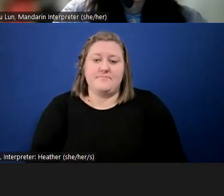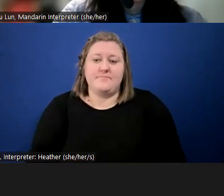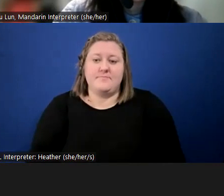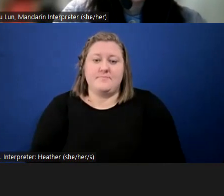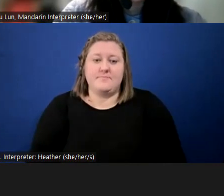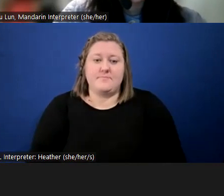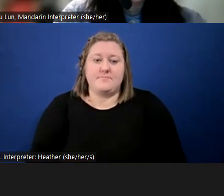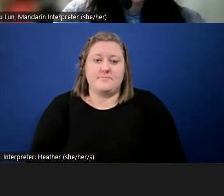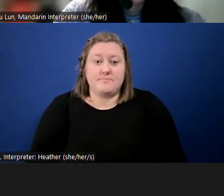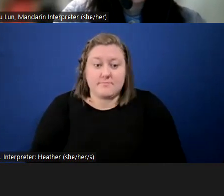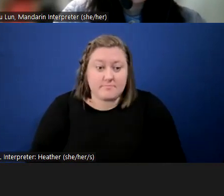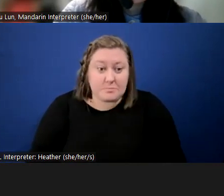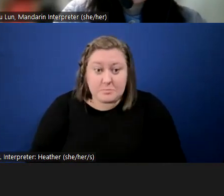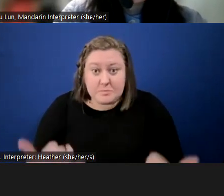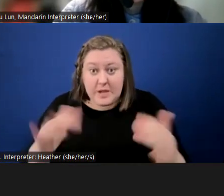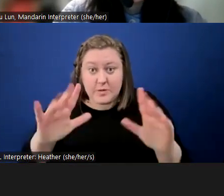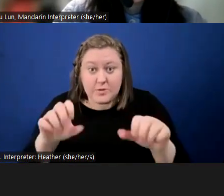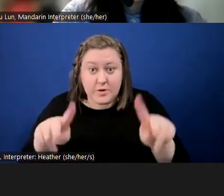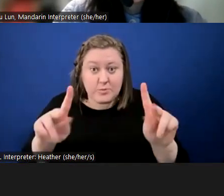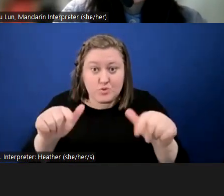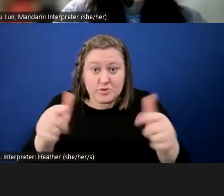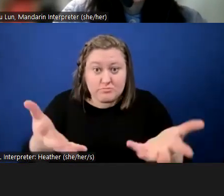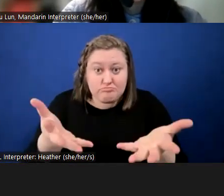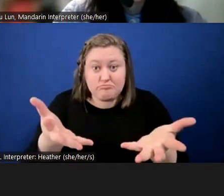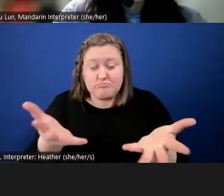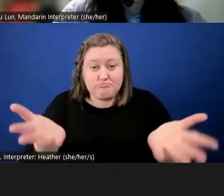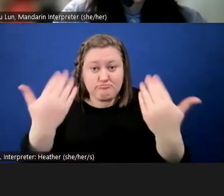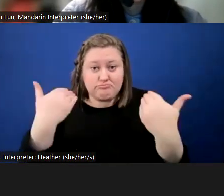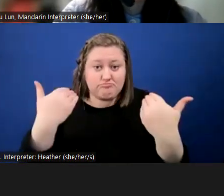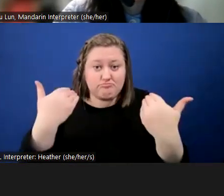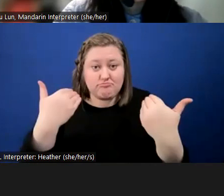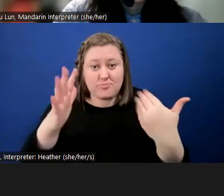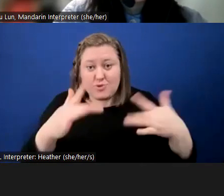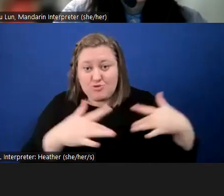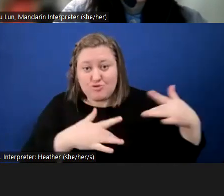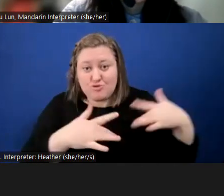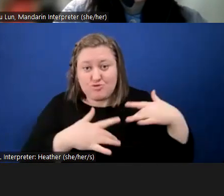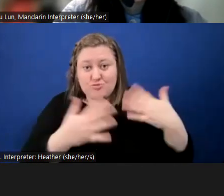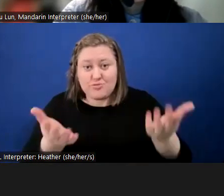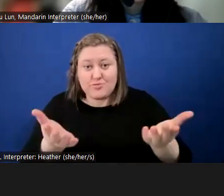This is your opportunity to let us know what your concerns are.